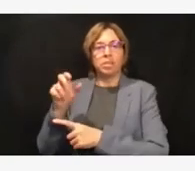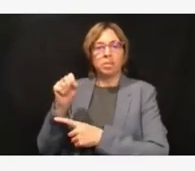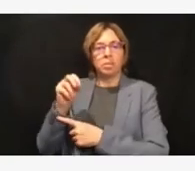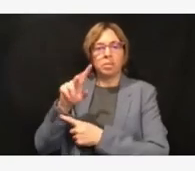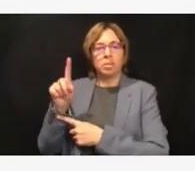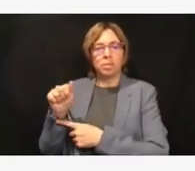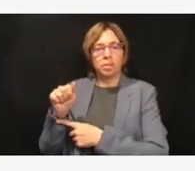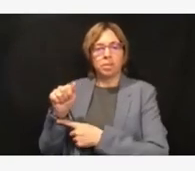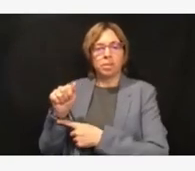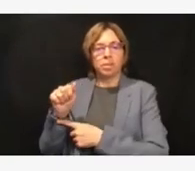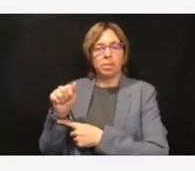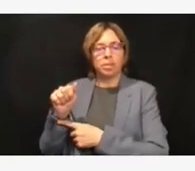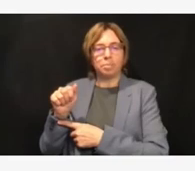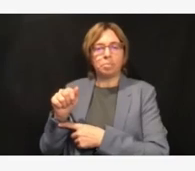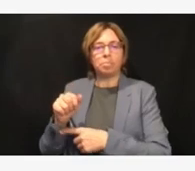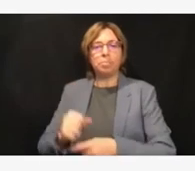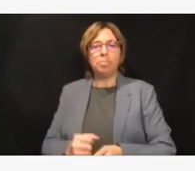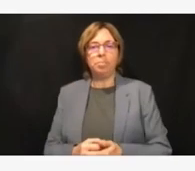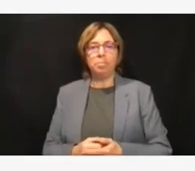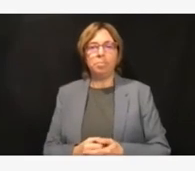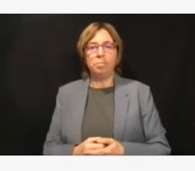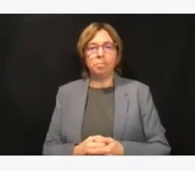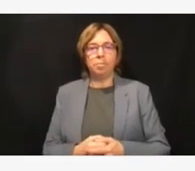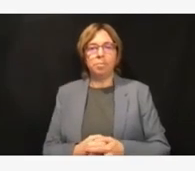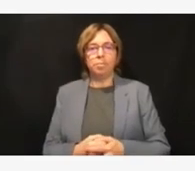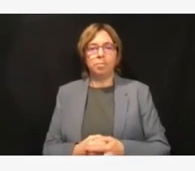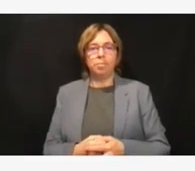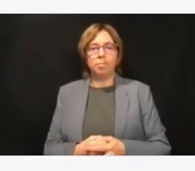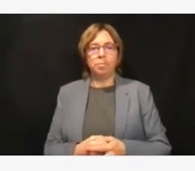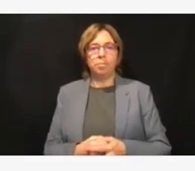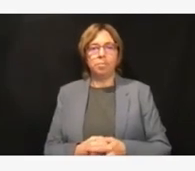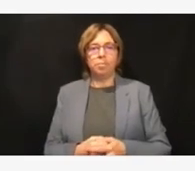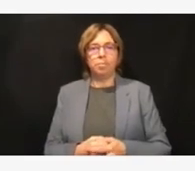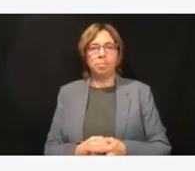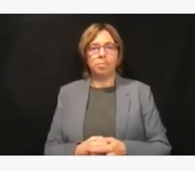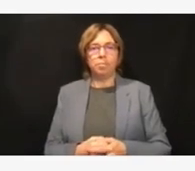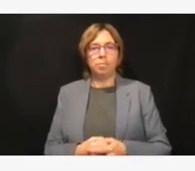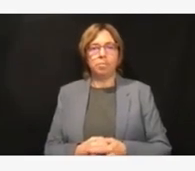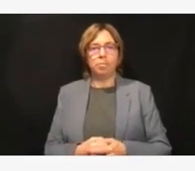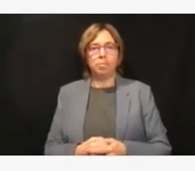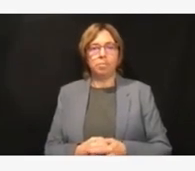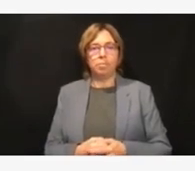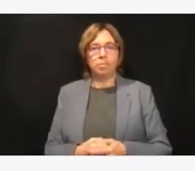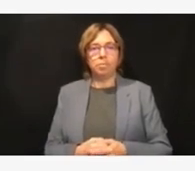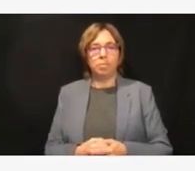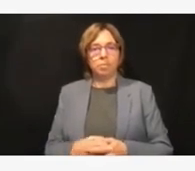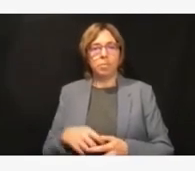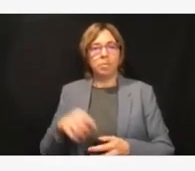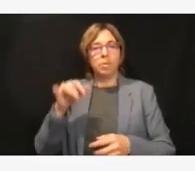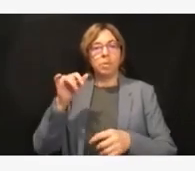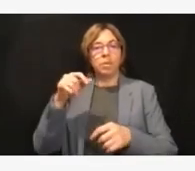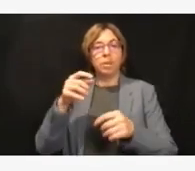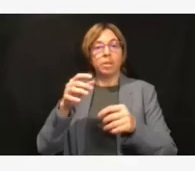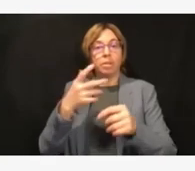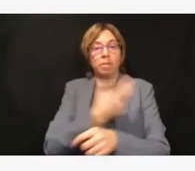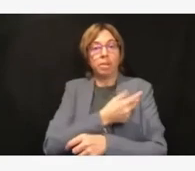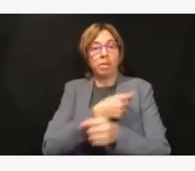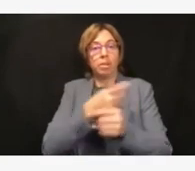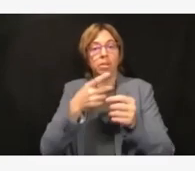could give us an update on the delay of the vaccine requirement for St.